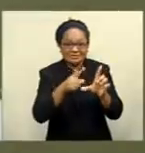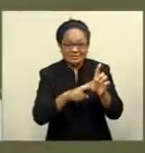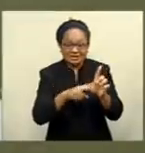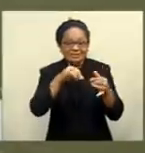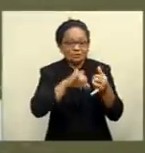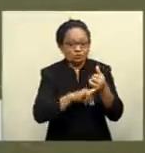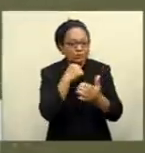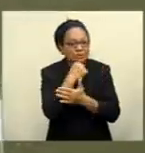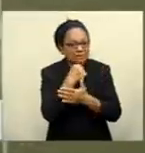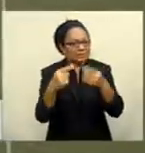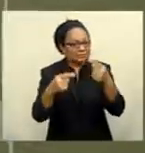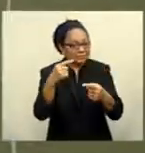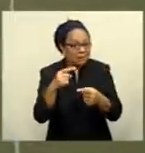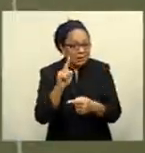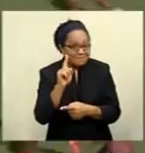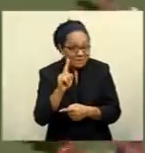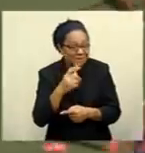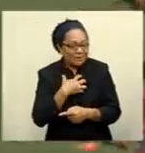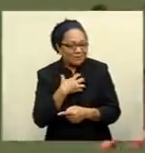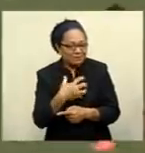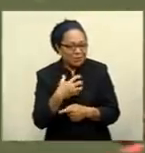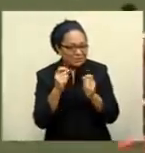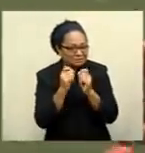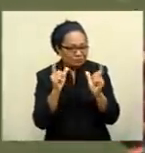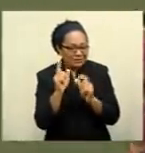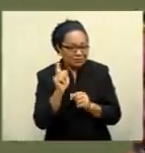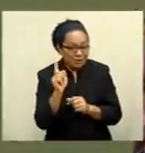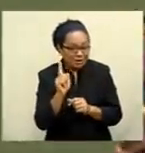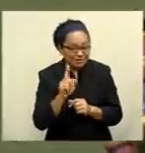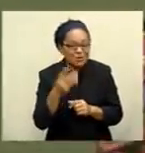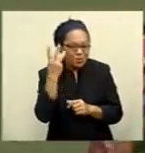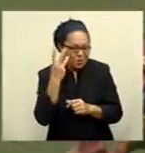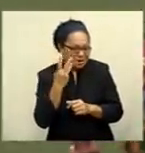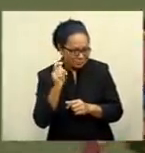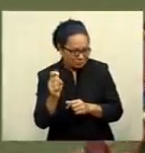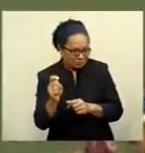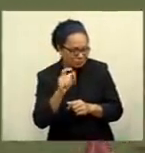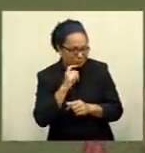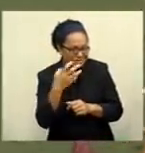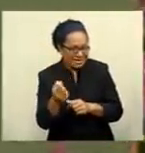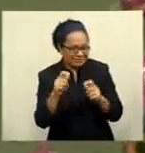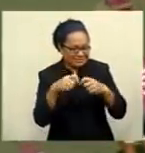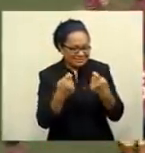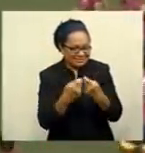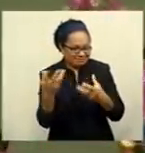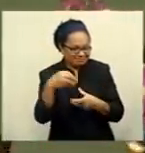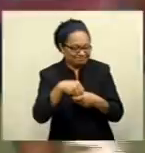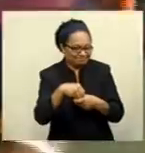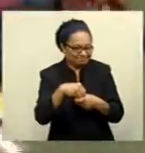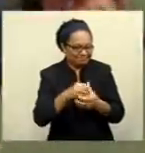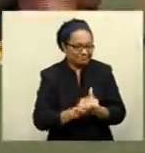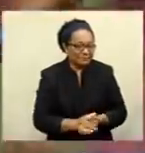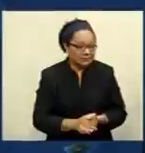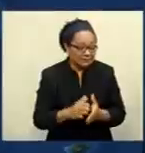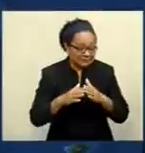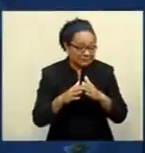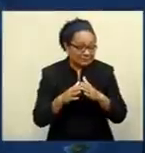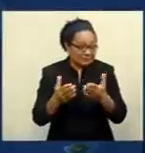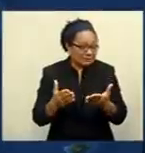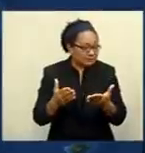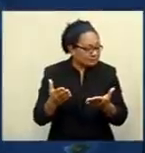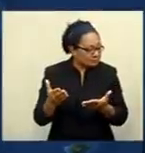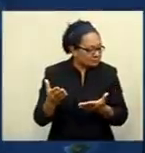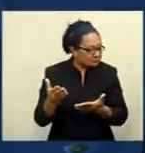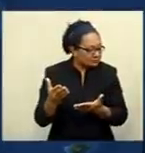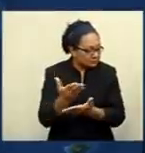But wait, there's more surprises and this time it's for women's rugby. We're currently in discussion with